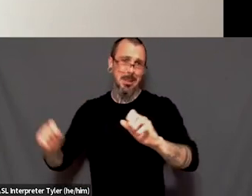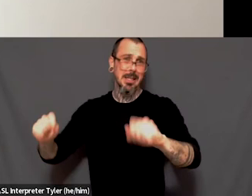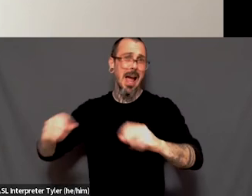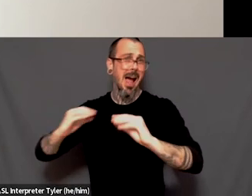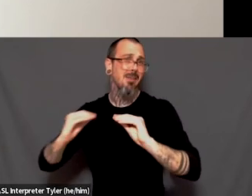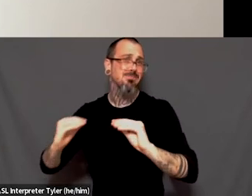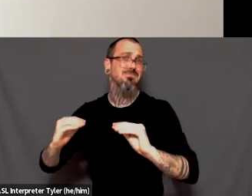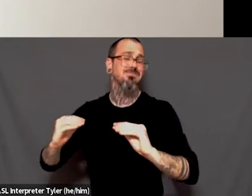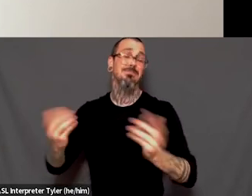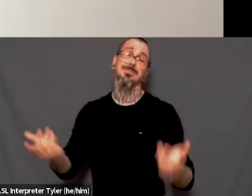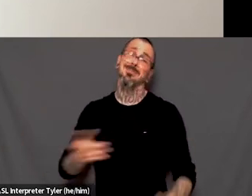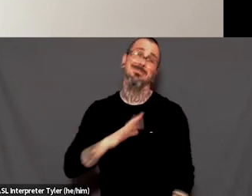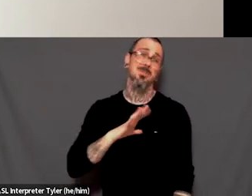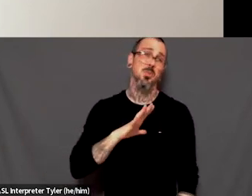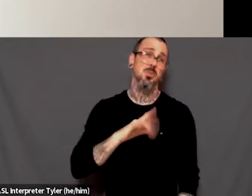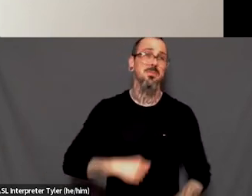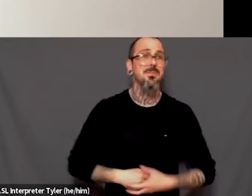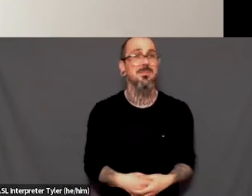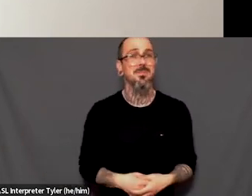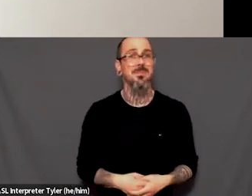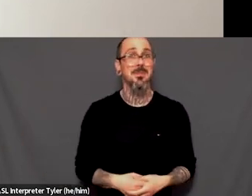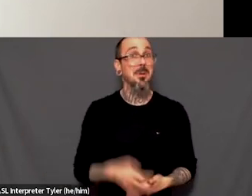some hope, um, just like taking care of each other.